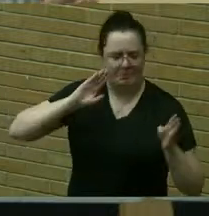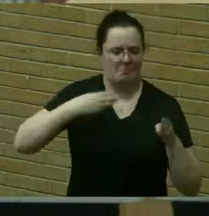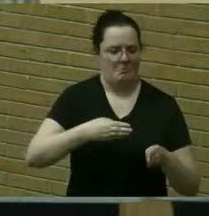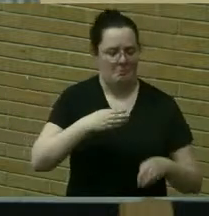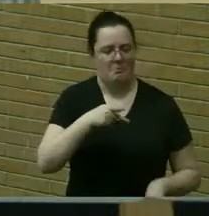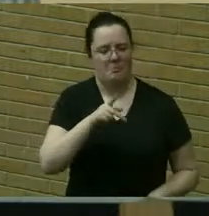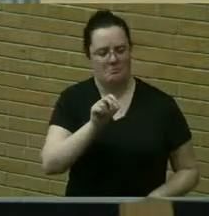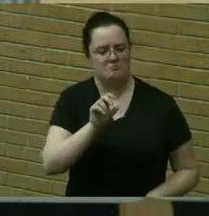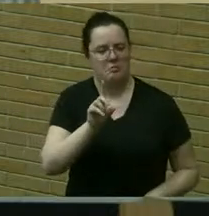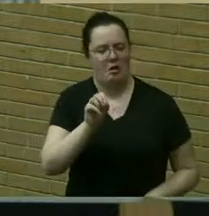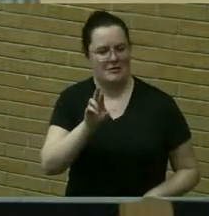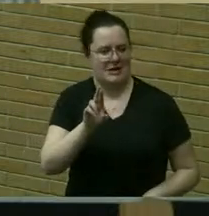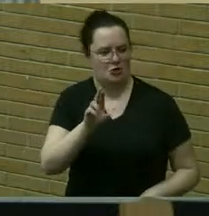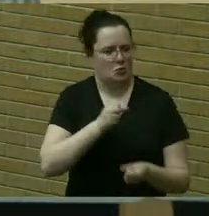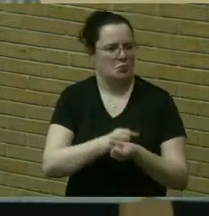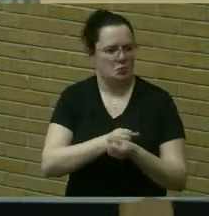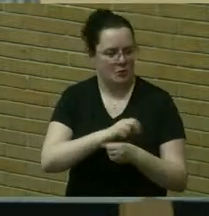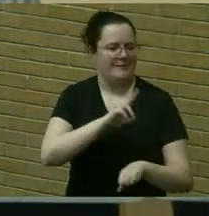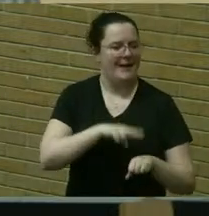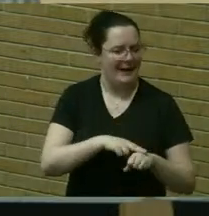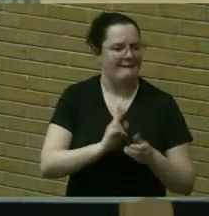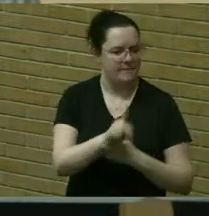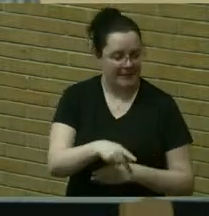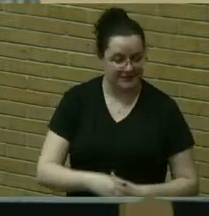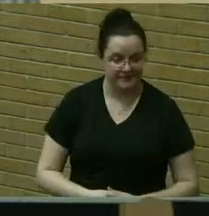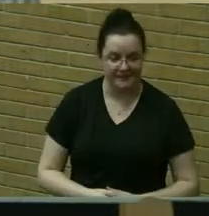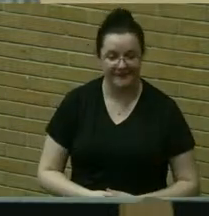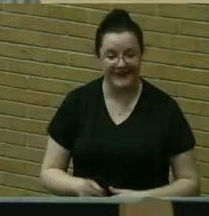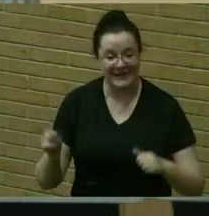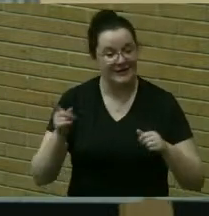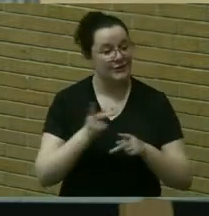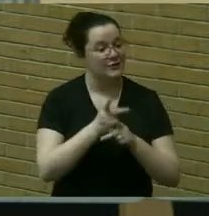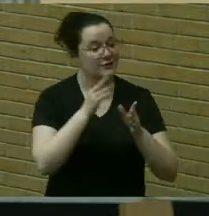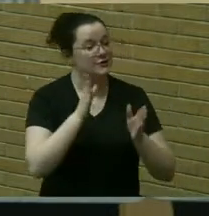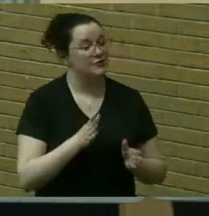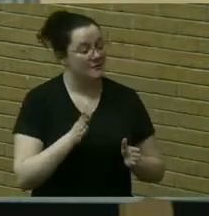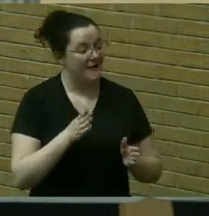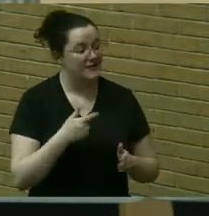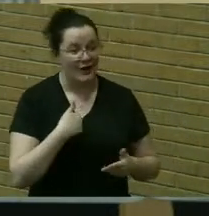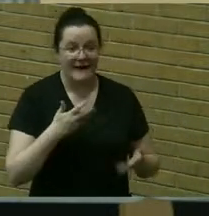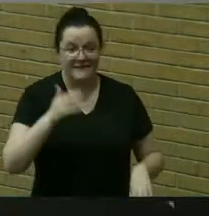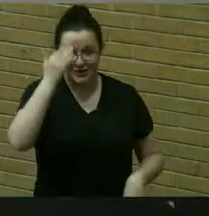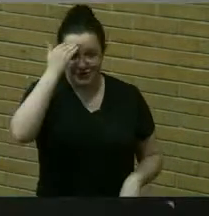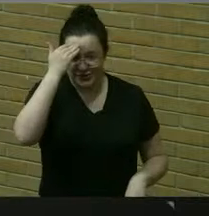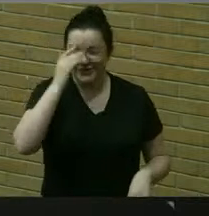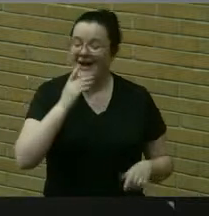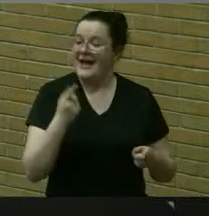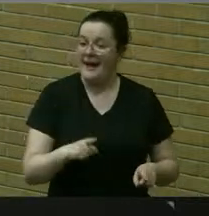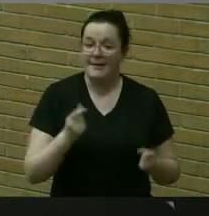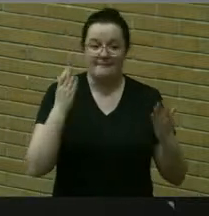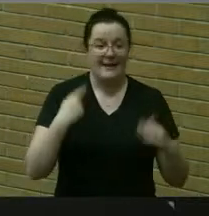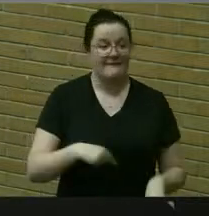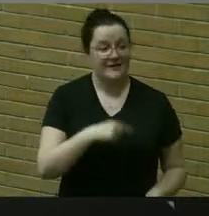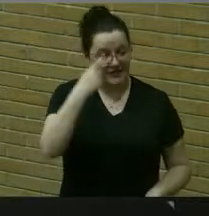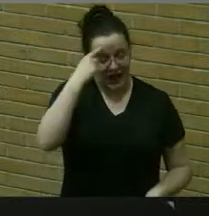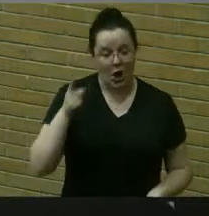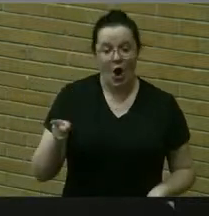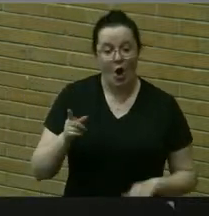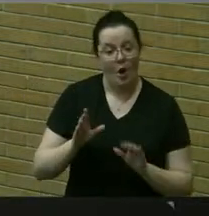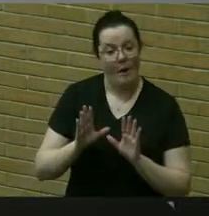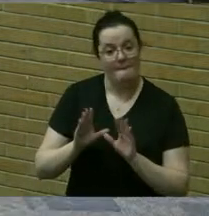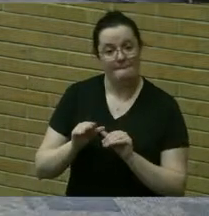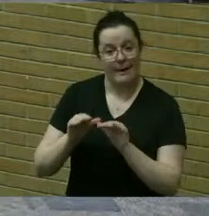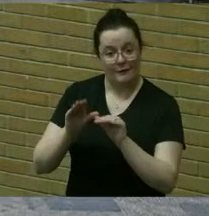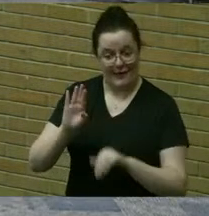i did believe it or not i actually knew this but i think a lot of us would think oh butterfly bush great and butterfly bush is not